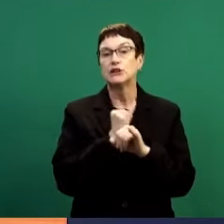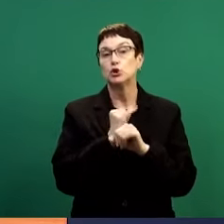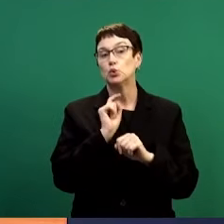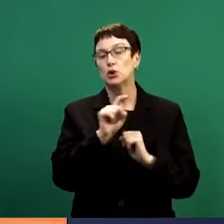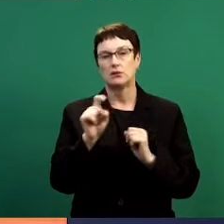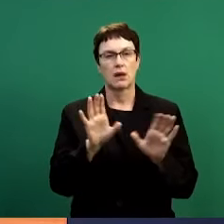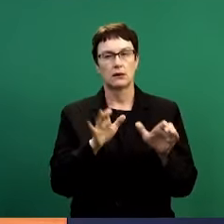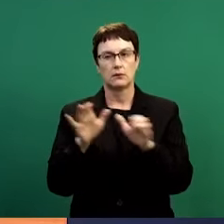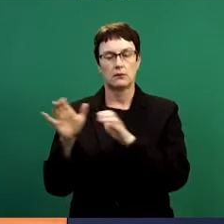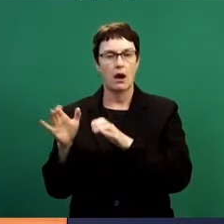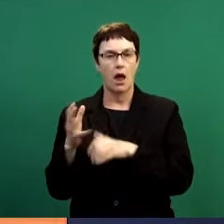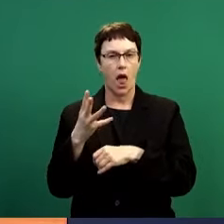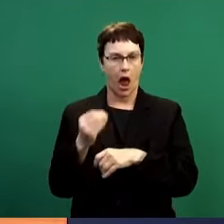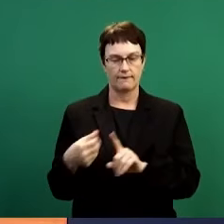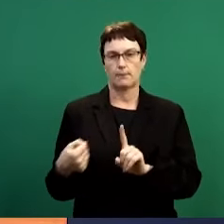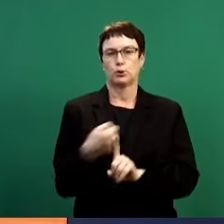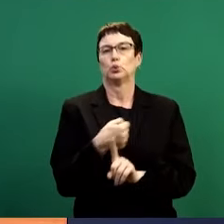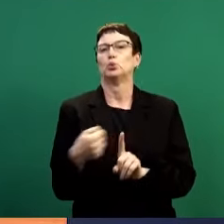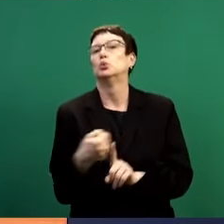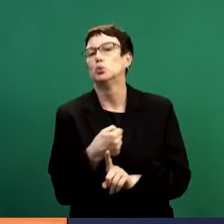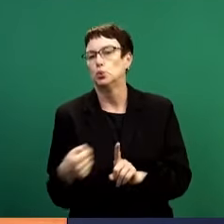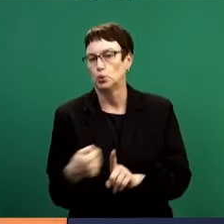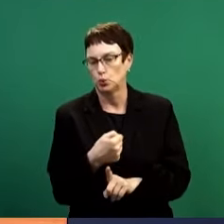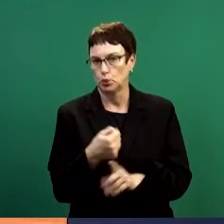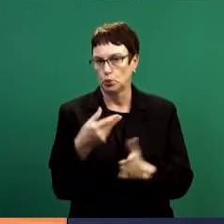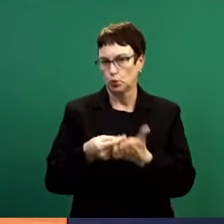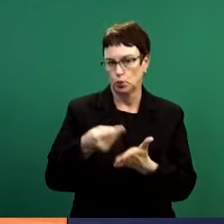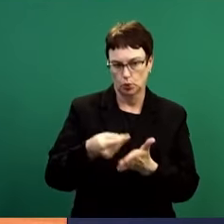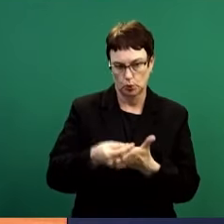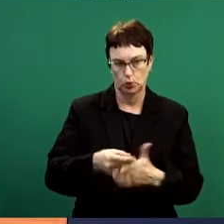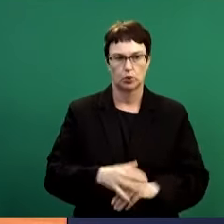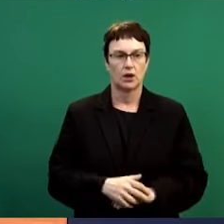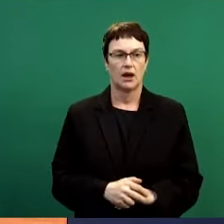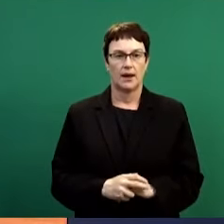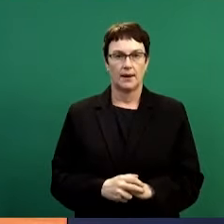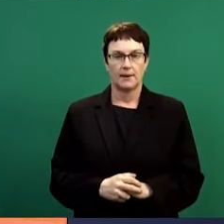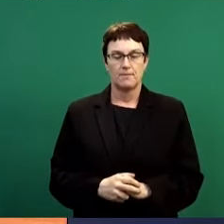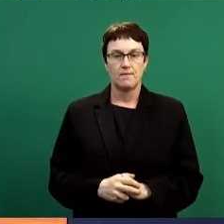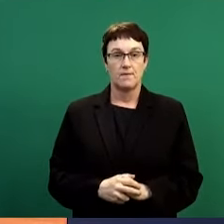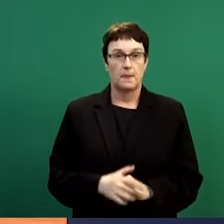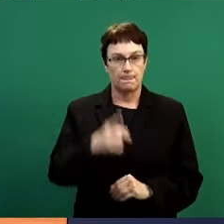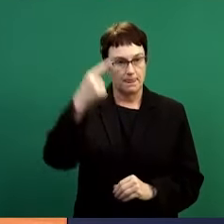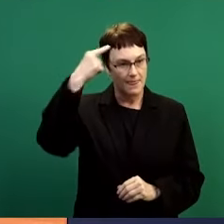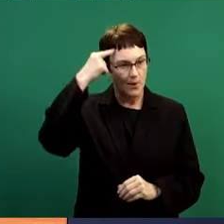For your benefit, if you remember, in the UK there was the libel